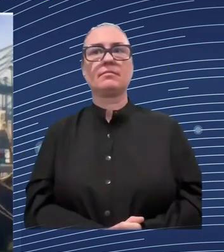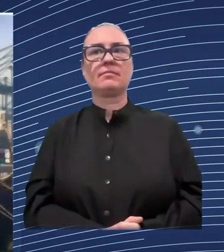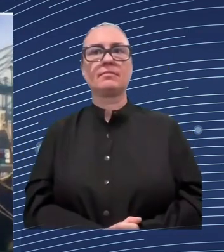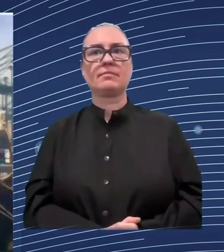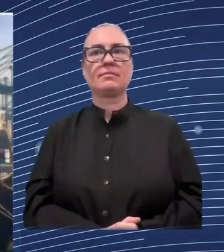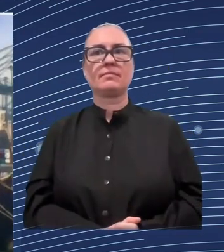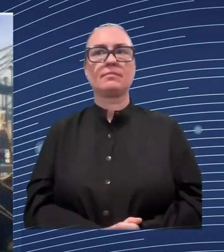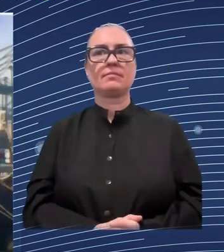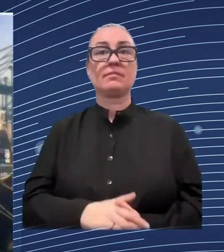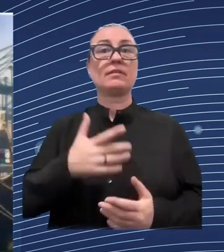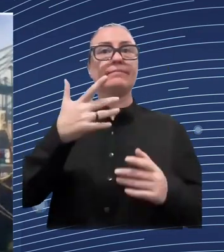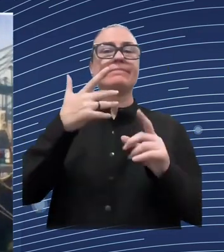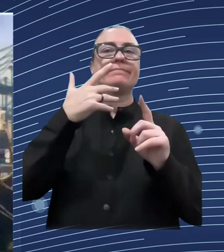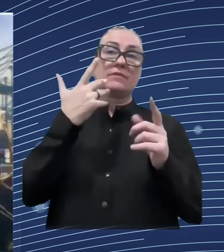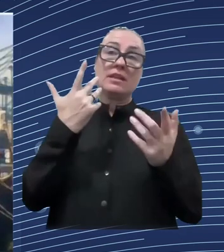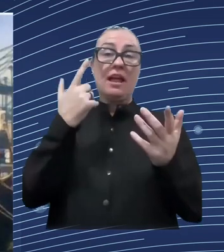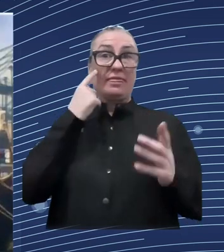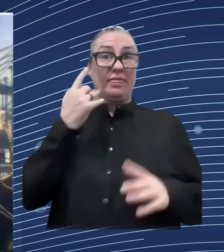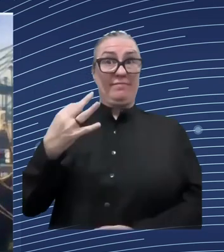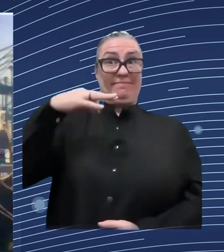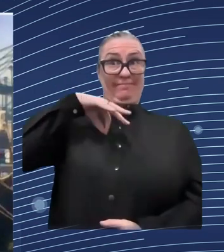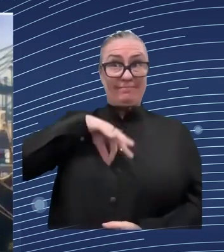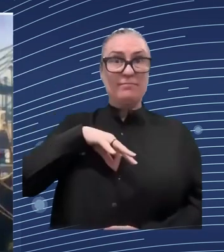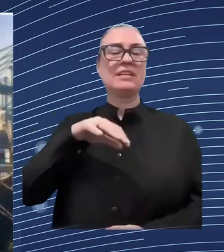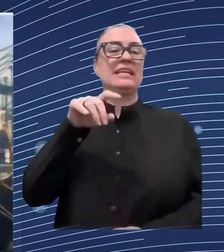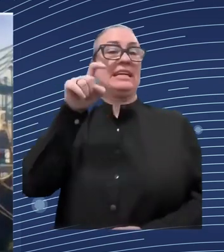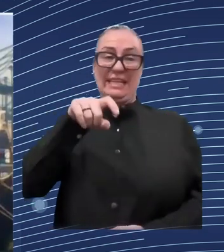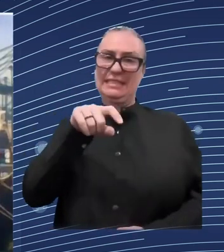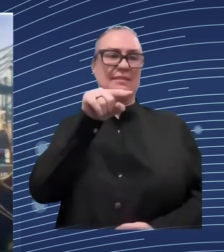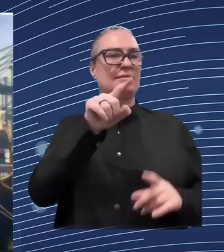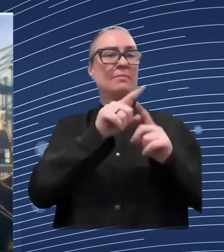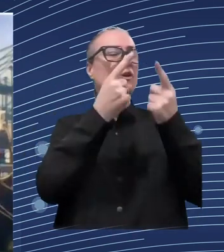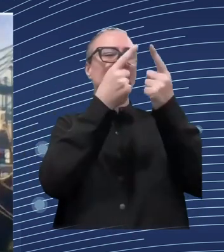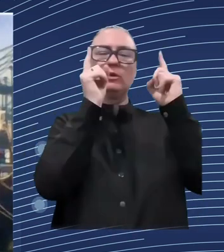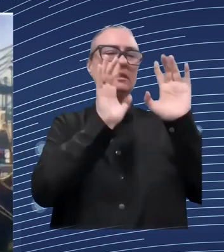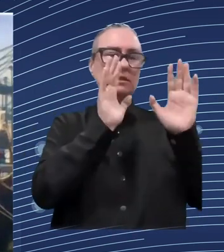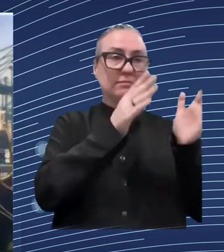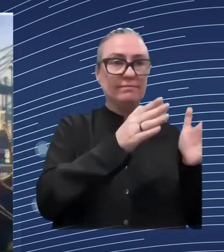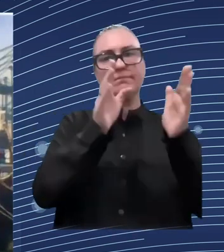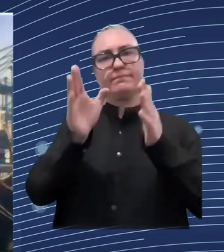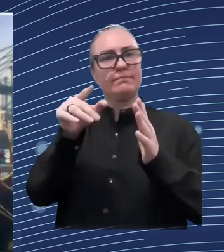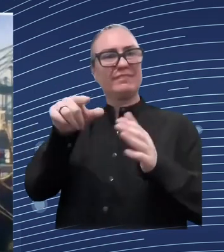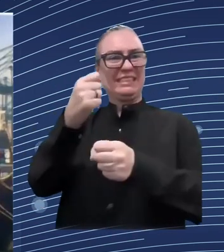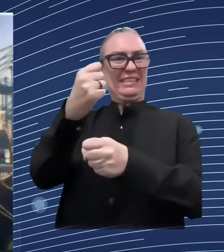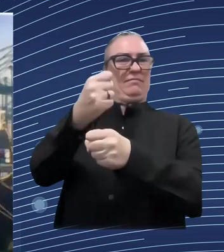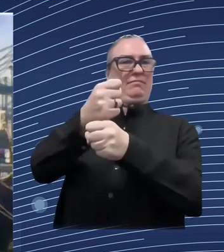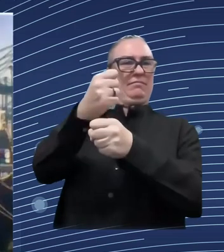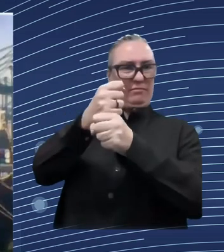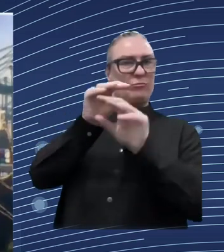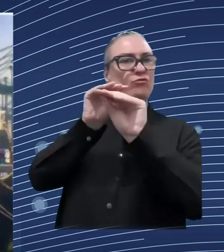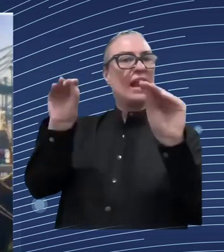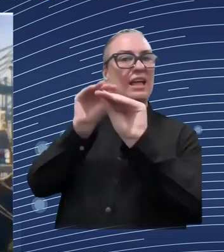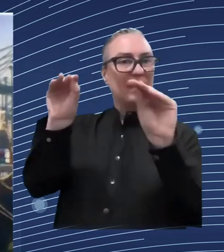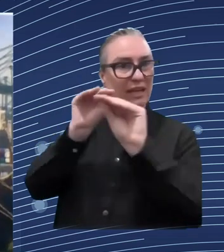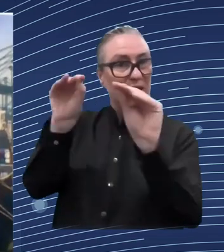be as also mentioned in the previous panel needs from uh a lot of people who have seen their